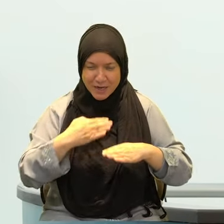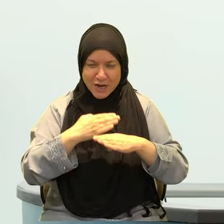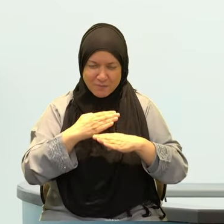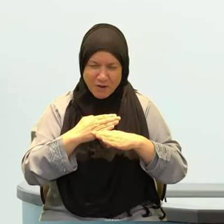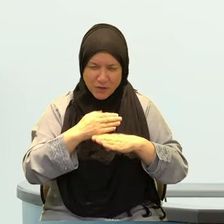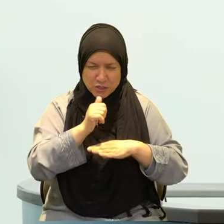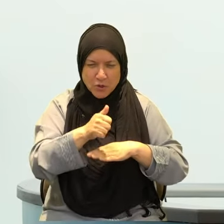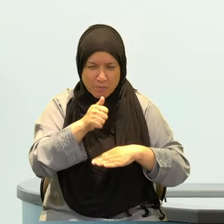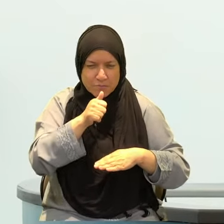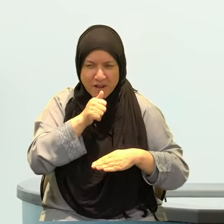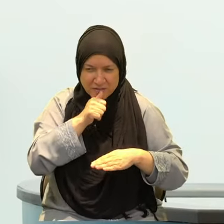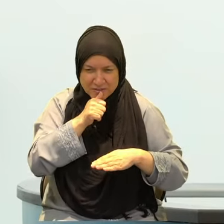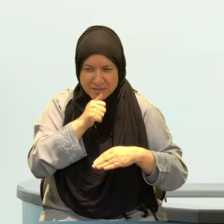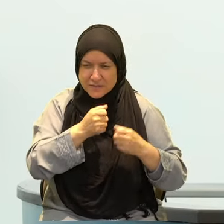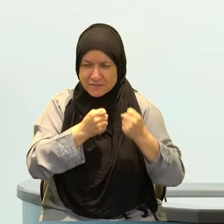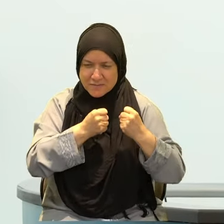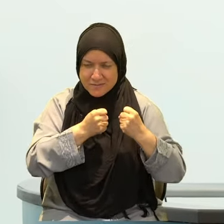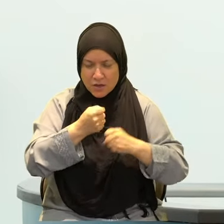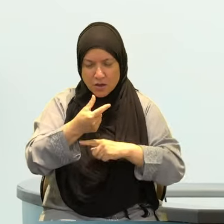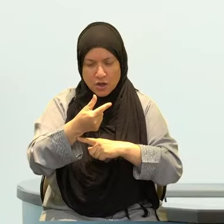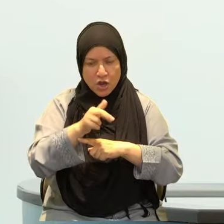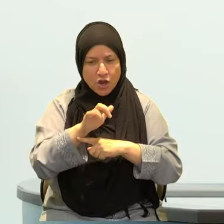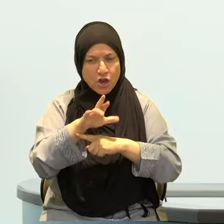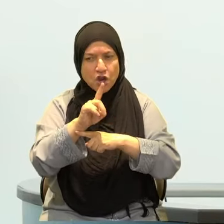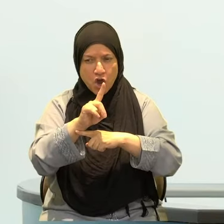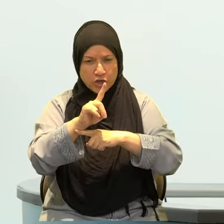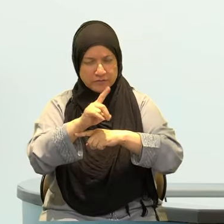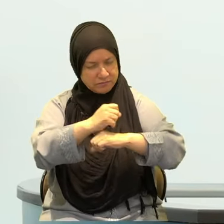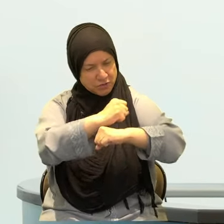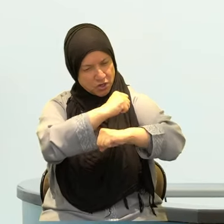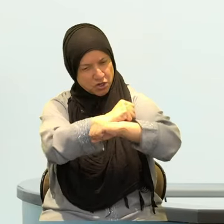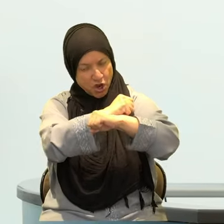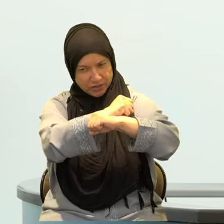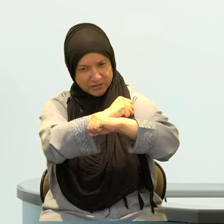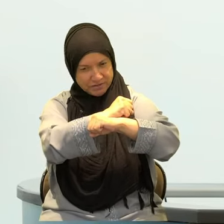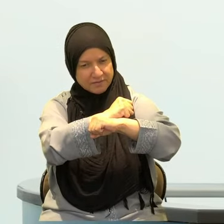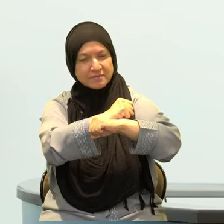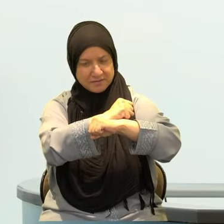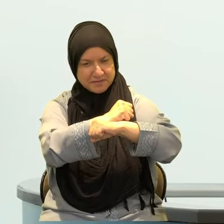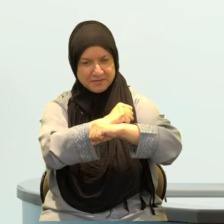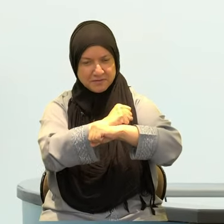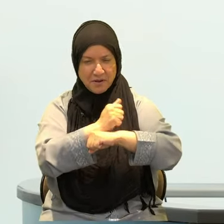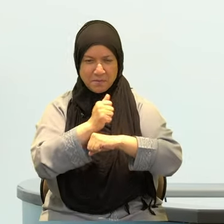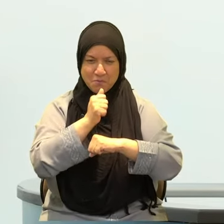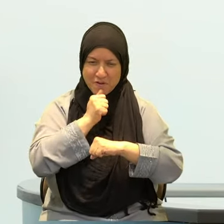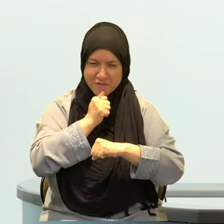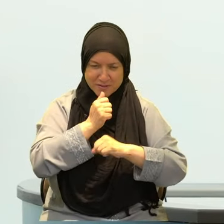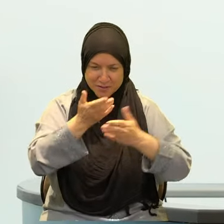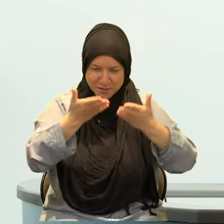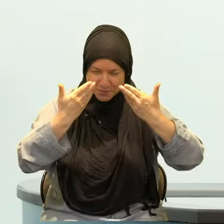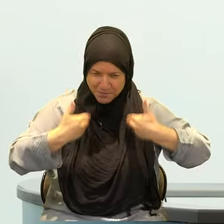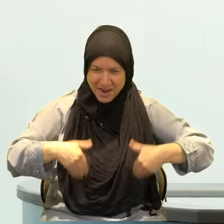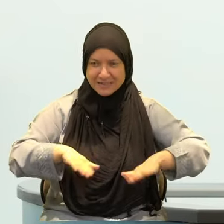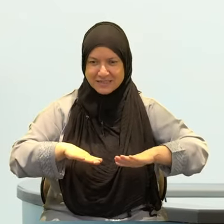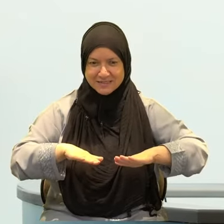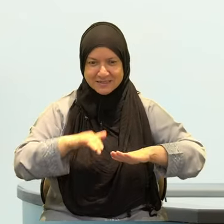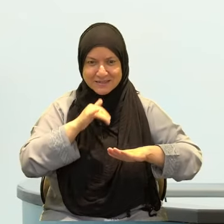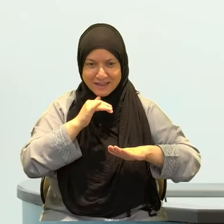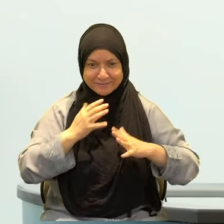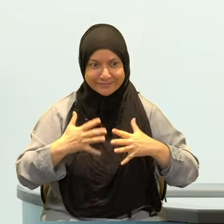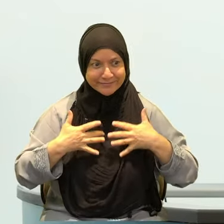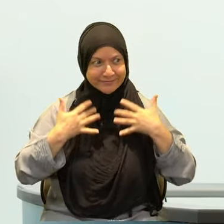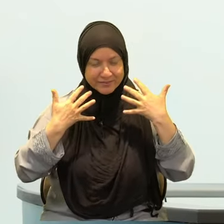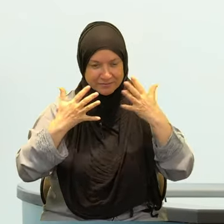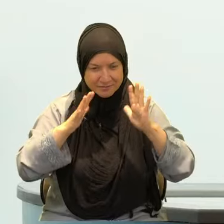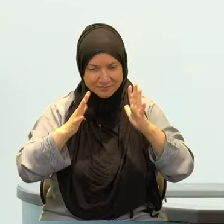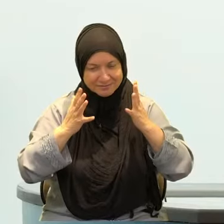consciousness, not open your eyes, open your consciousness to how you use those things that Allah subhanahu wa ta'ala has given